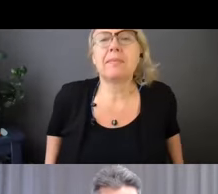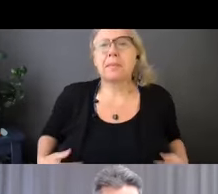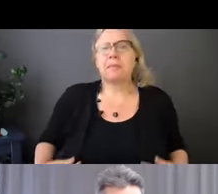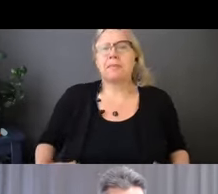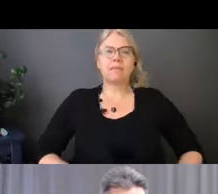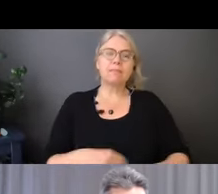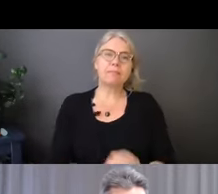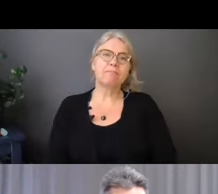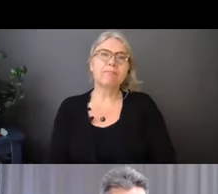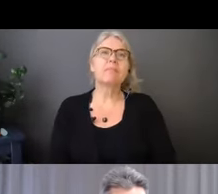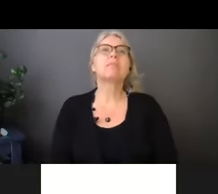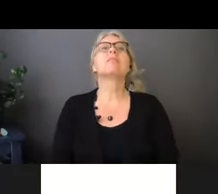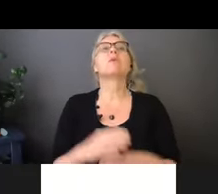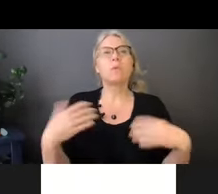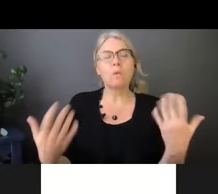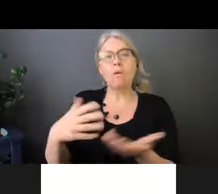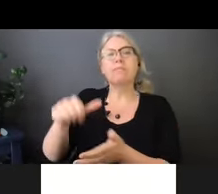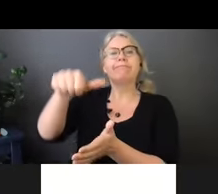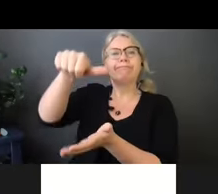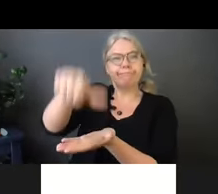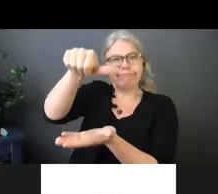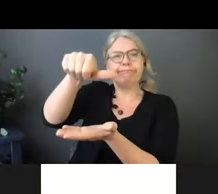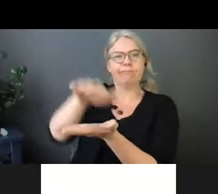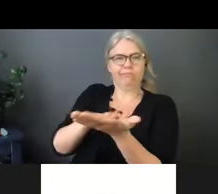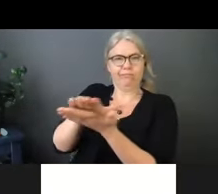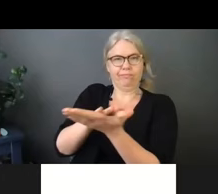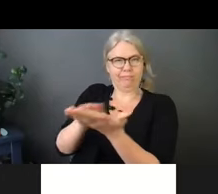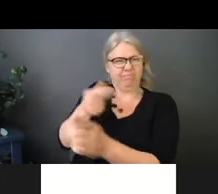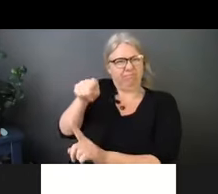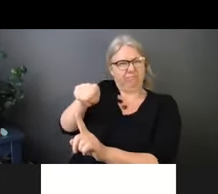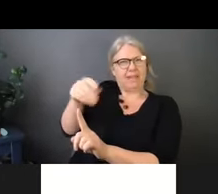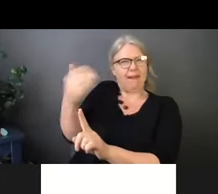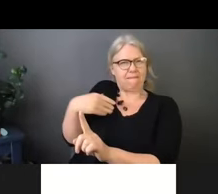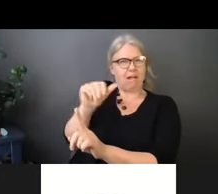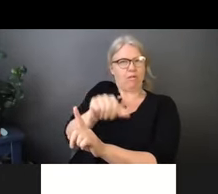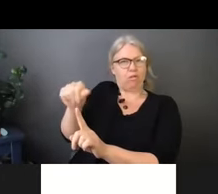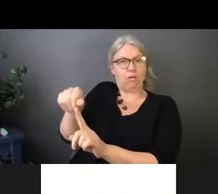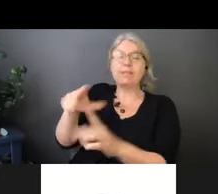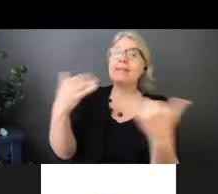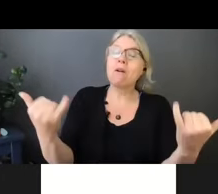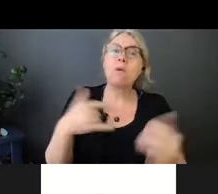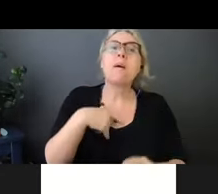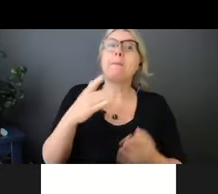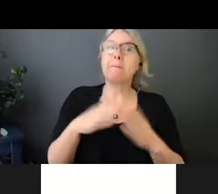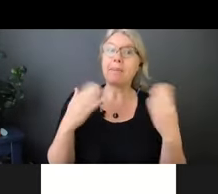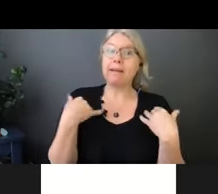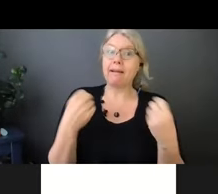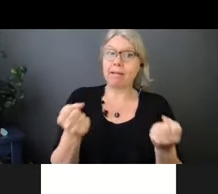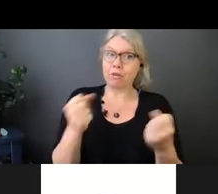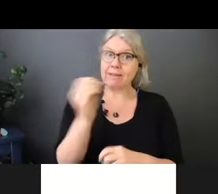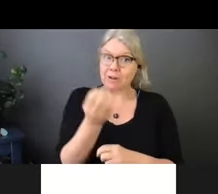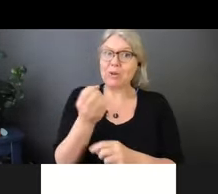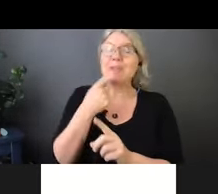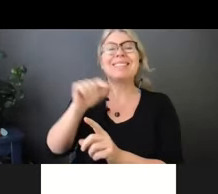So alcohol based hand rubs, again, according to Public Health Ontario. So now Public Health Ontario says 70 to 90%